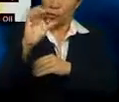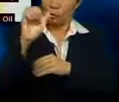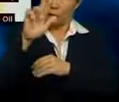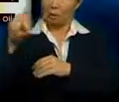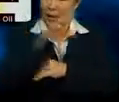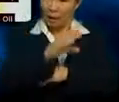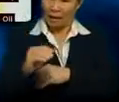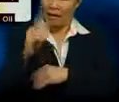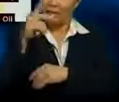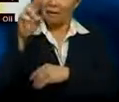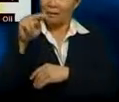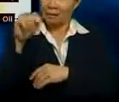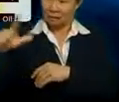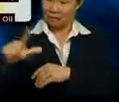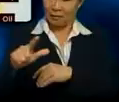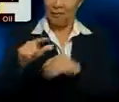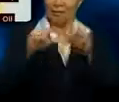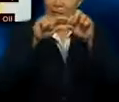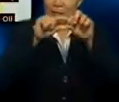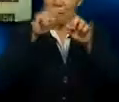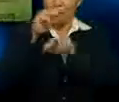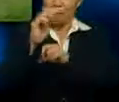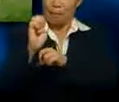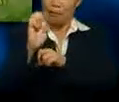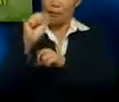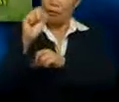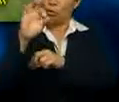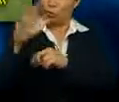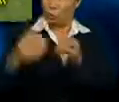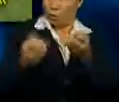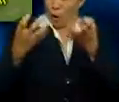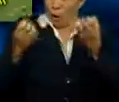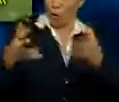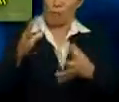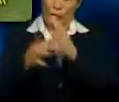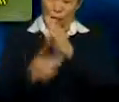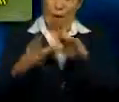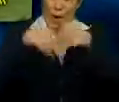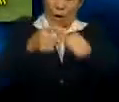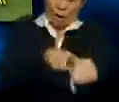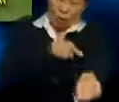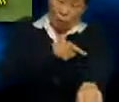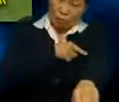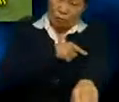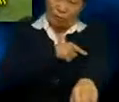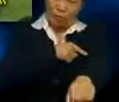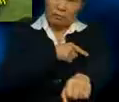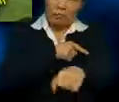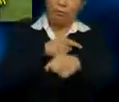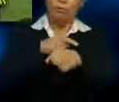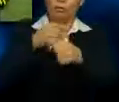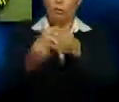And the mesocarp is the bigger contributor of oil. How long does it take to grow this magnificent crop?